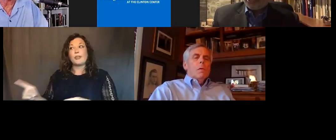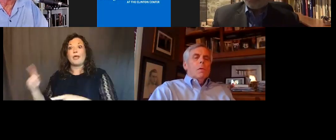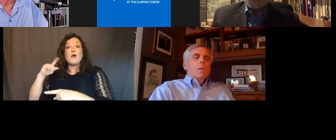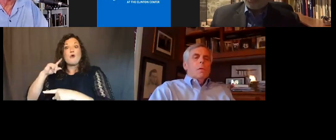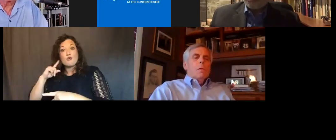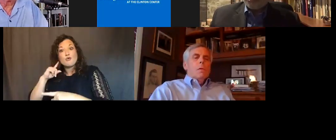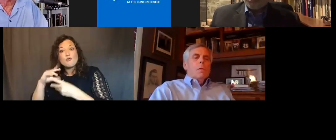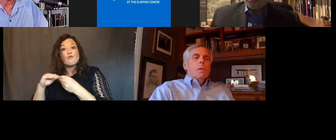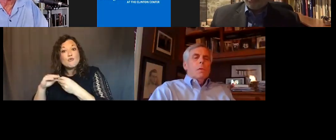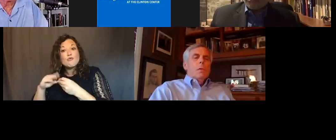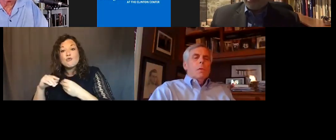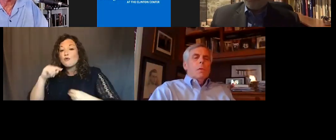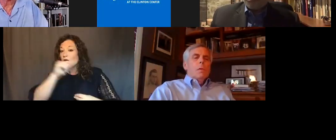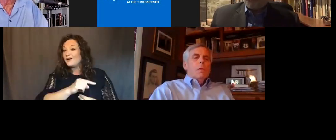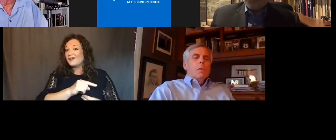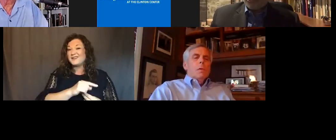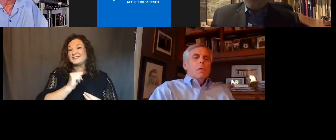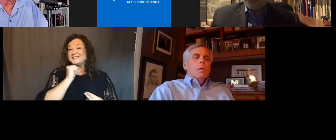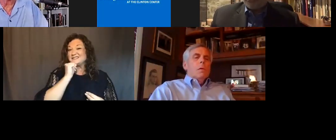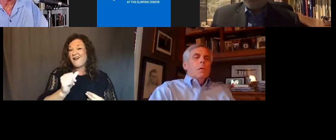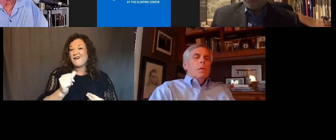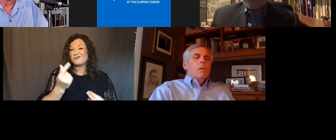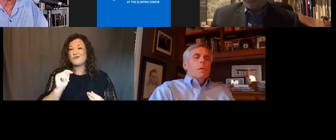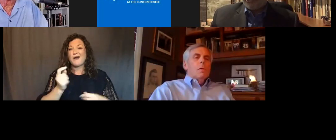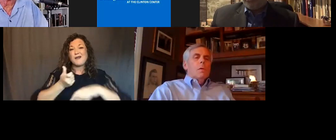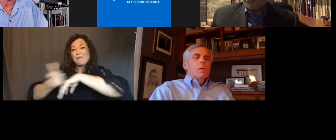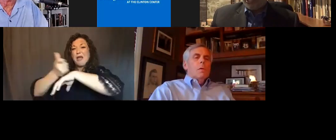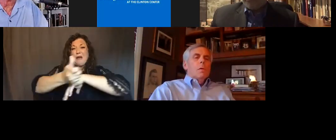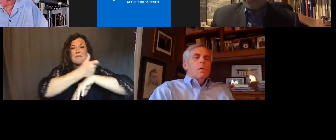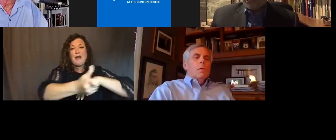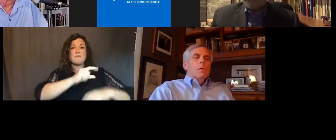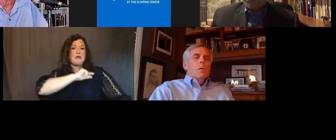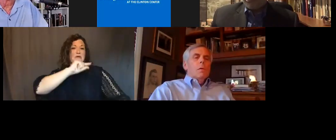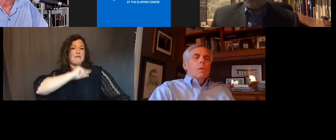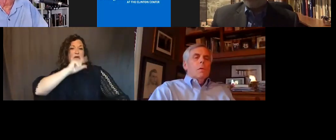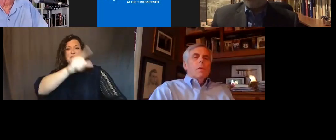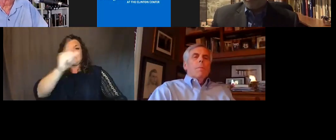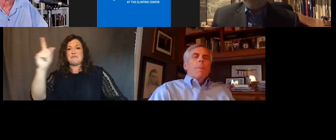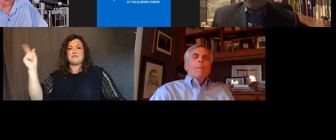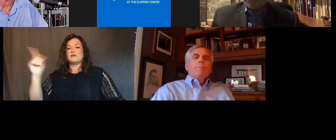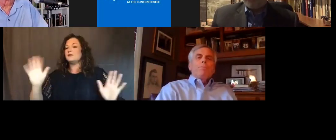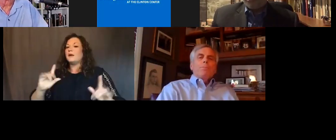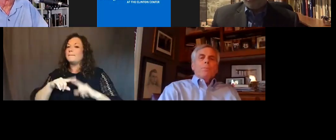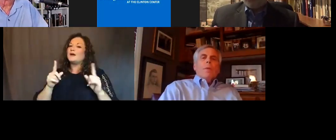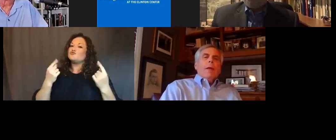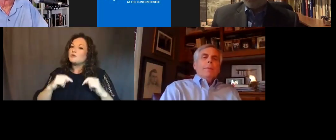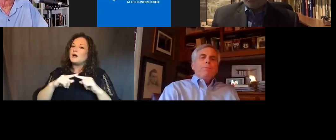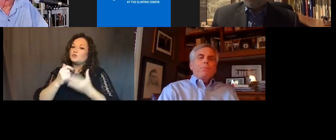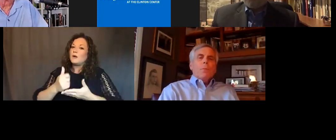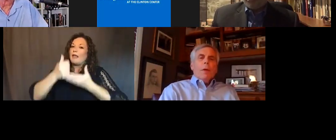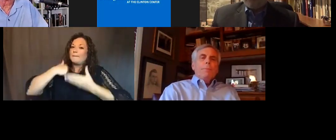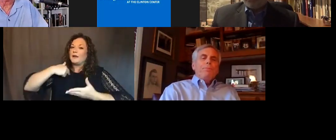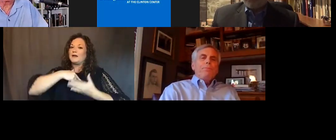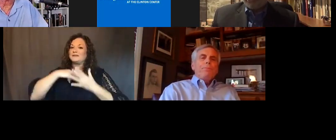story that this wasn't an attempt to point fingers and look at guilt. It was an attempt to help us as Americans come